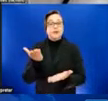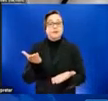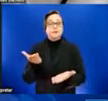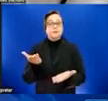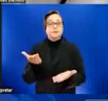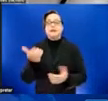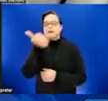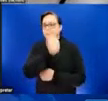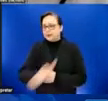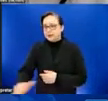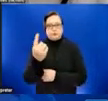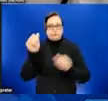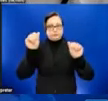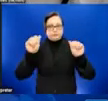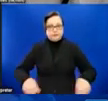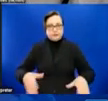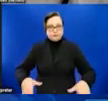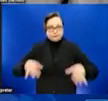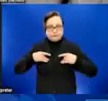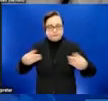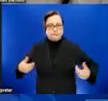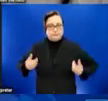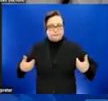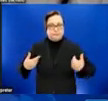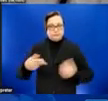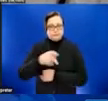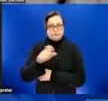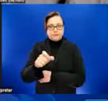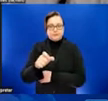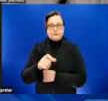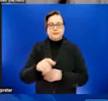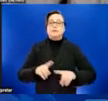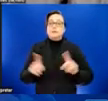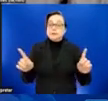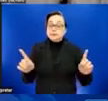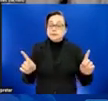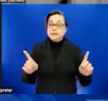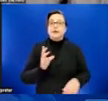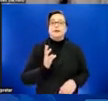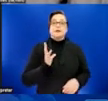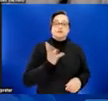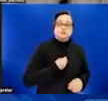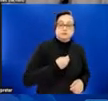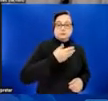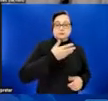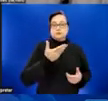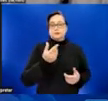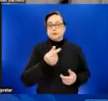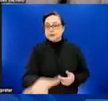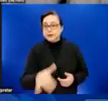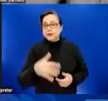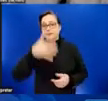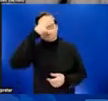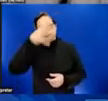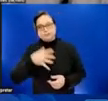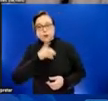in the present outbreak, gay, bisexual, and other men who have sex with men are the most affected population. Also, we